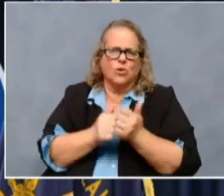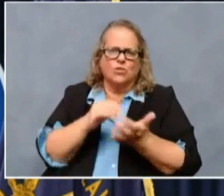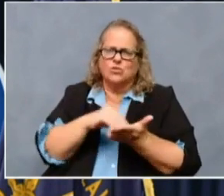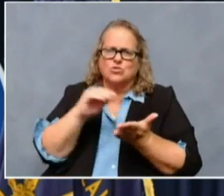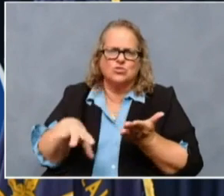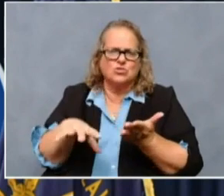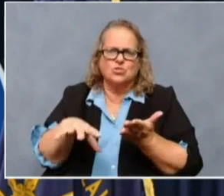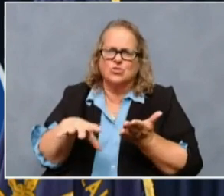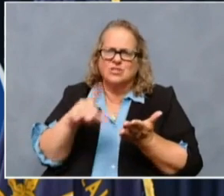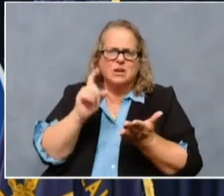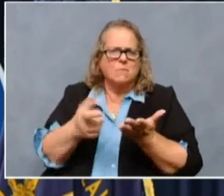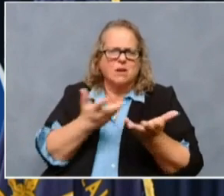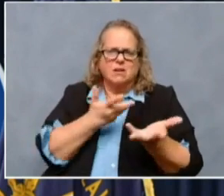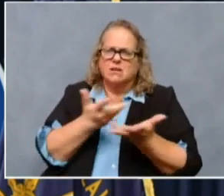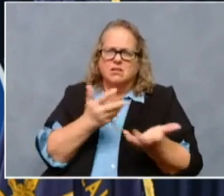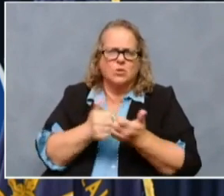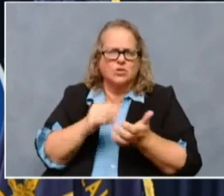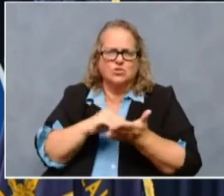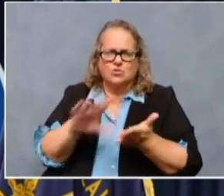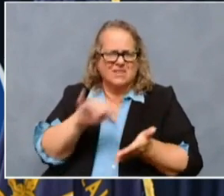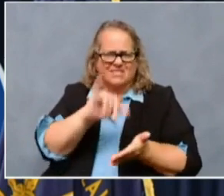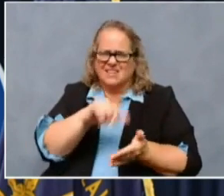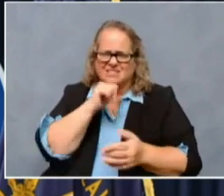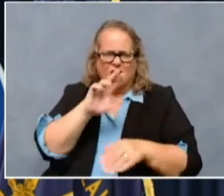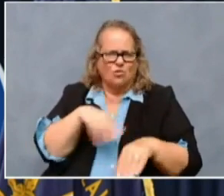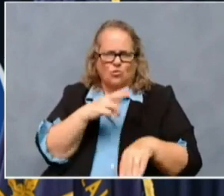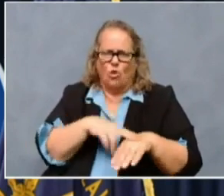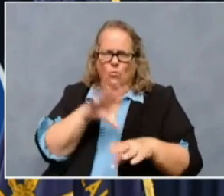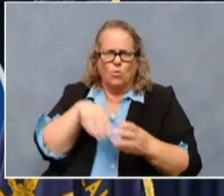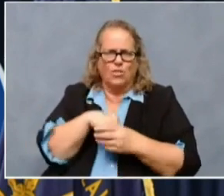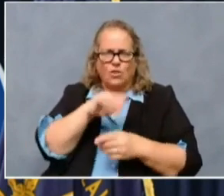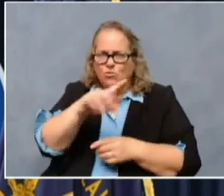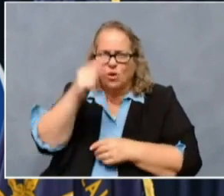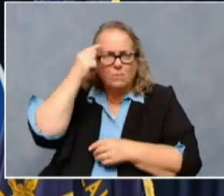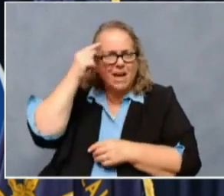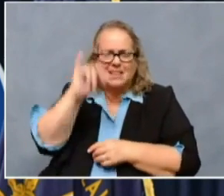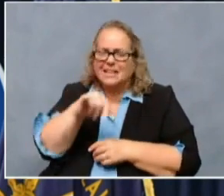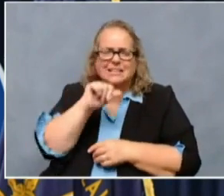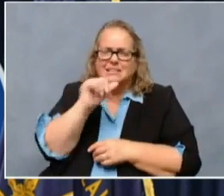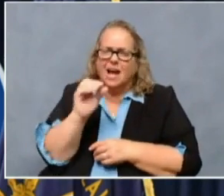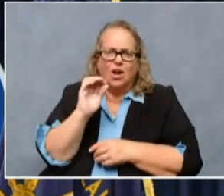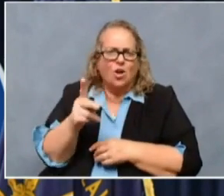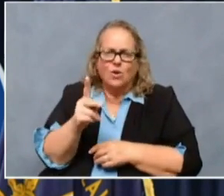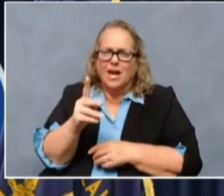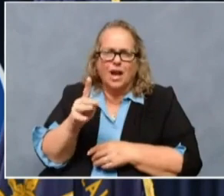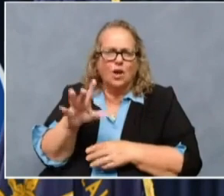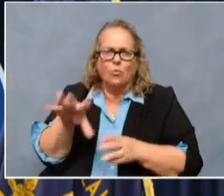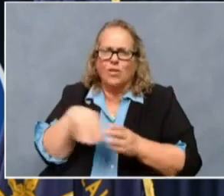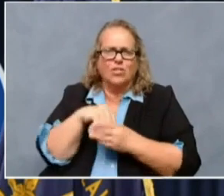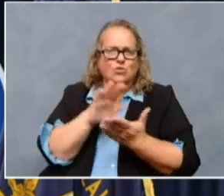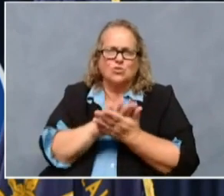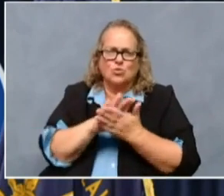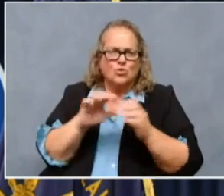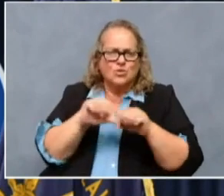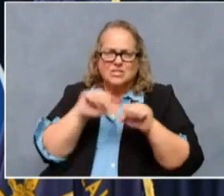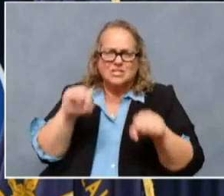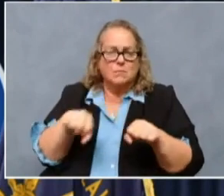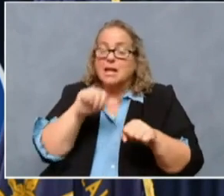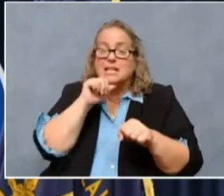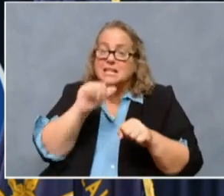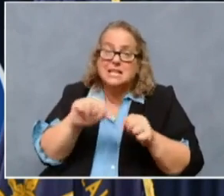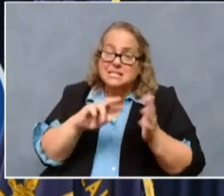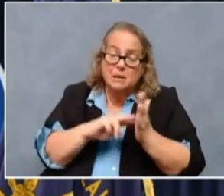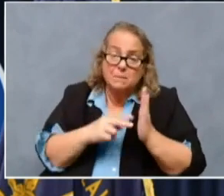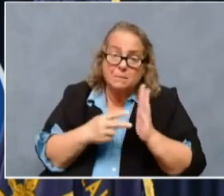is normalized in their mind, uh, that they think is okay in in in school. And that doesn't that that the the